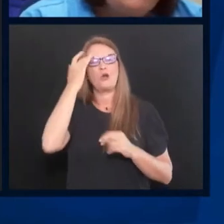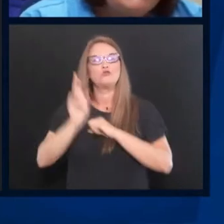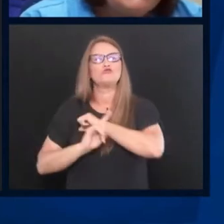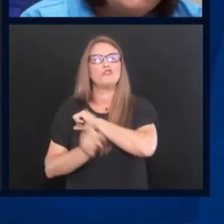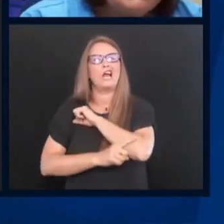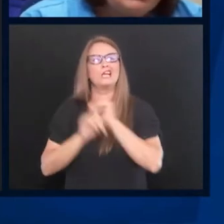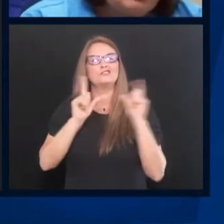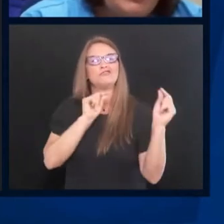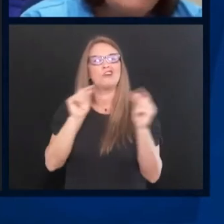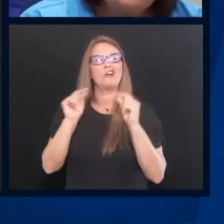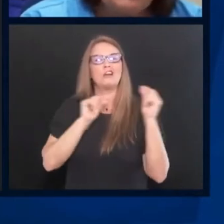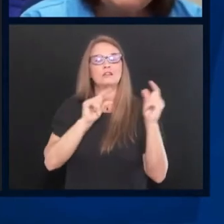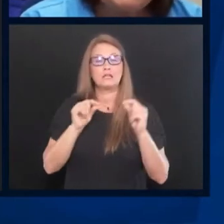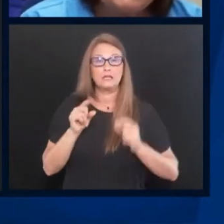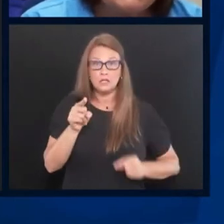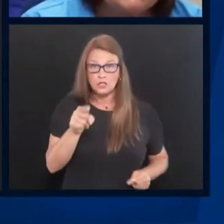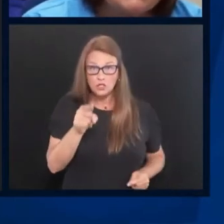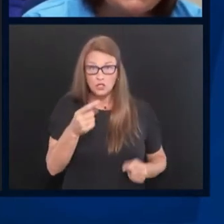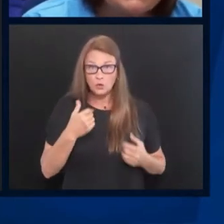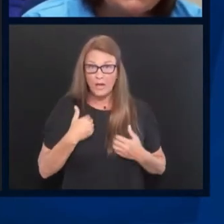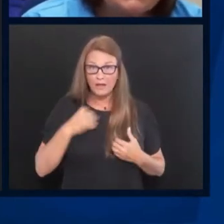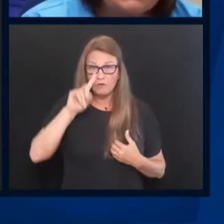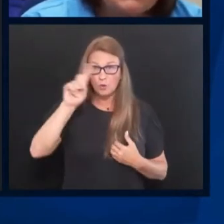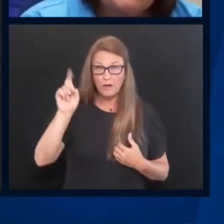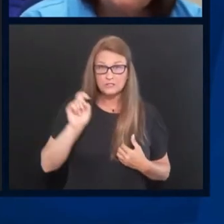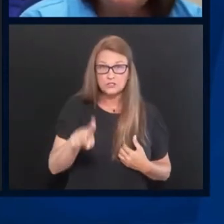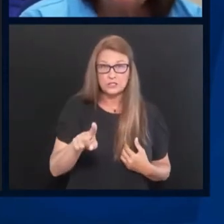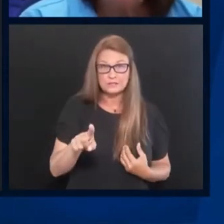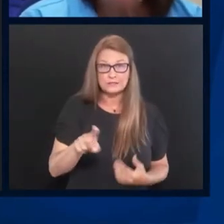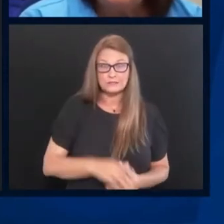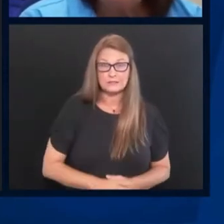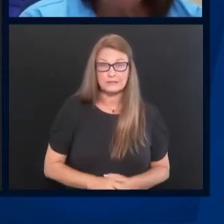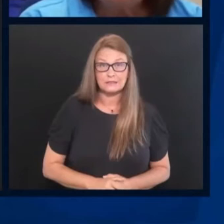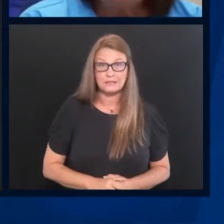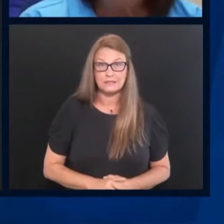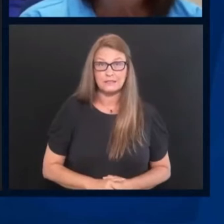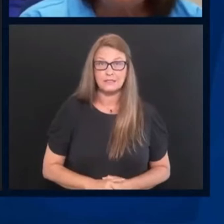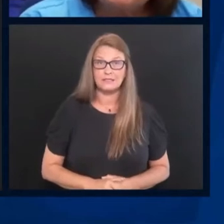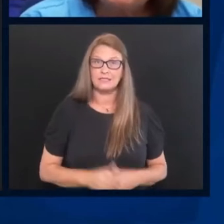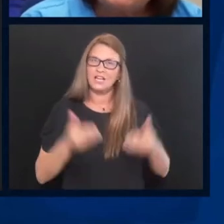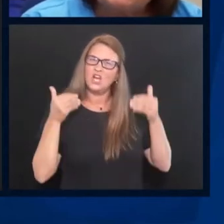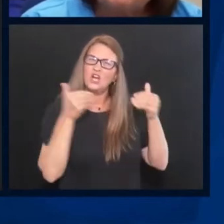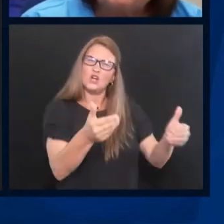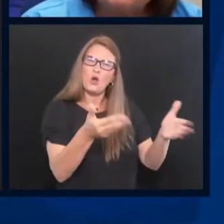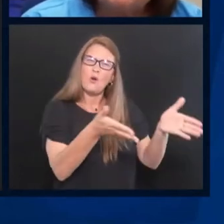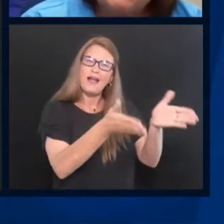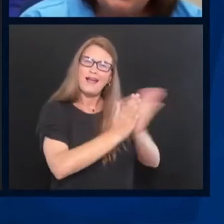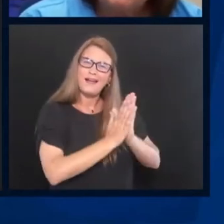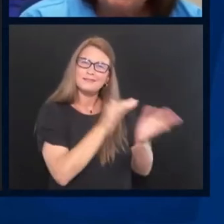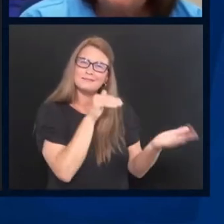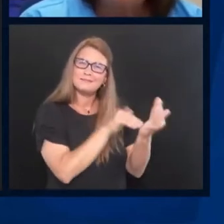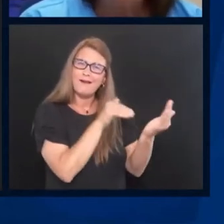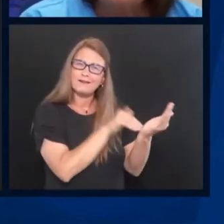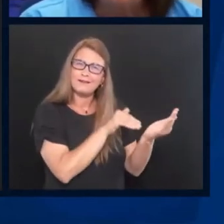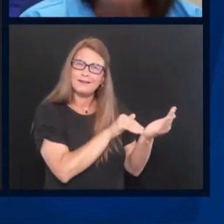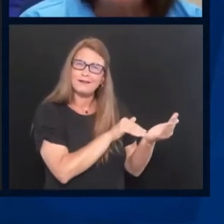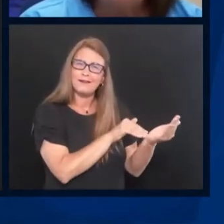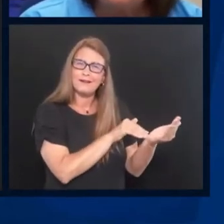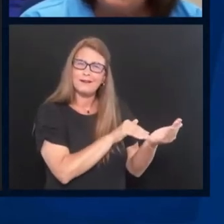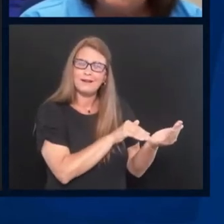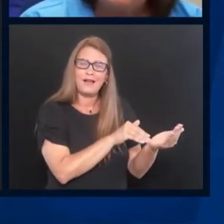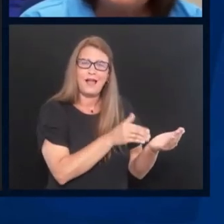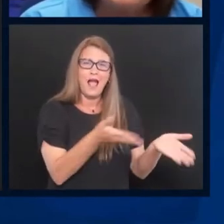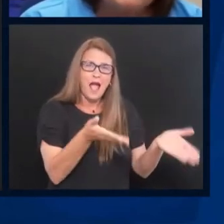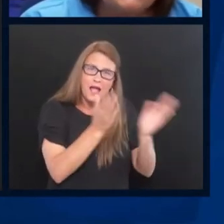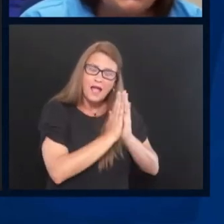If you have questions, go to a physician. Go to someone